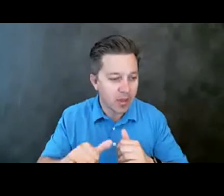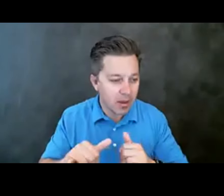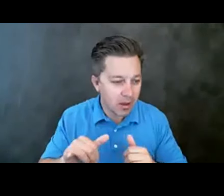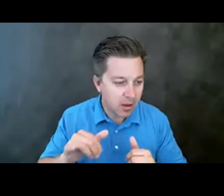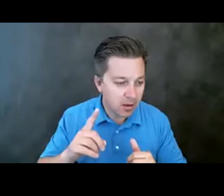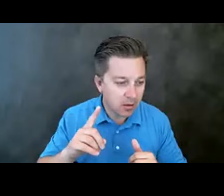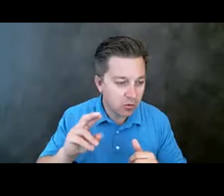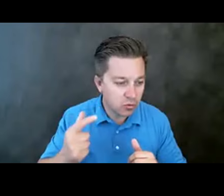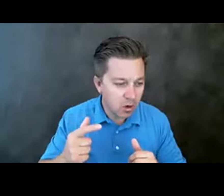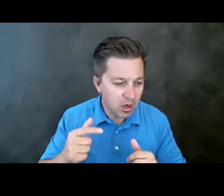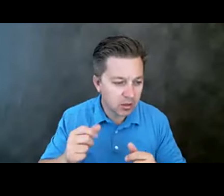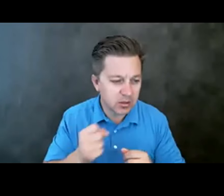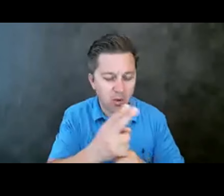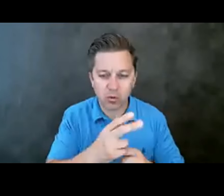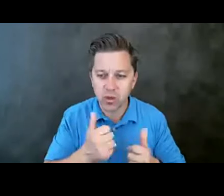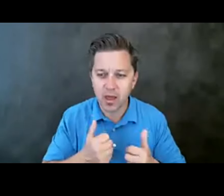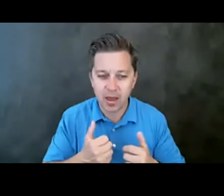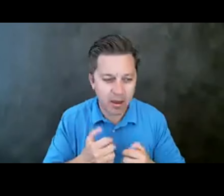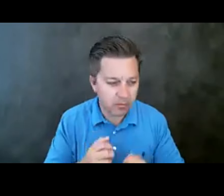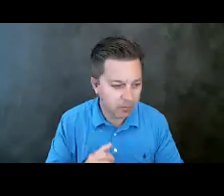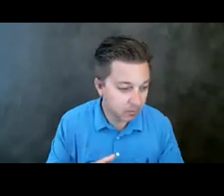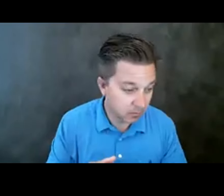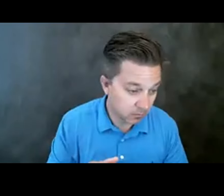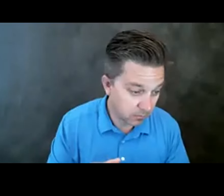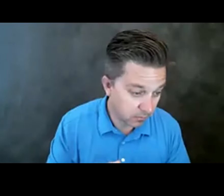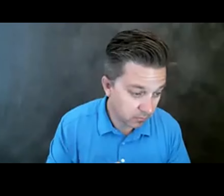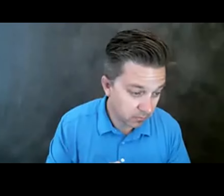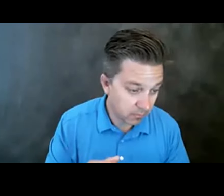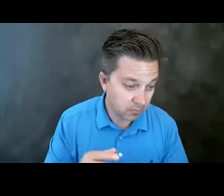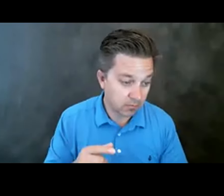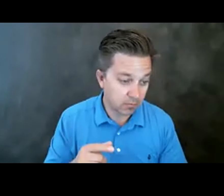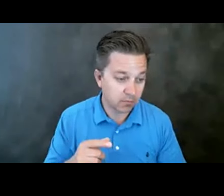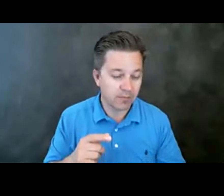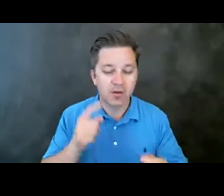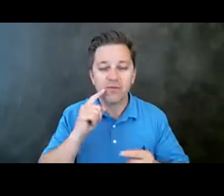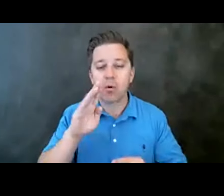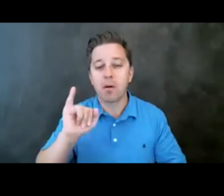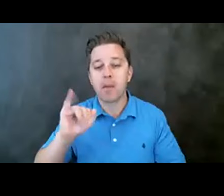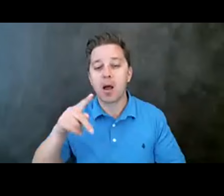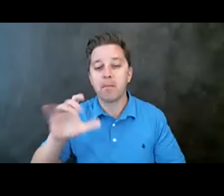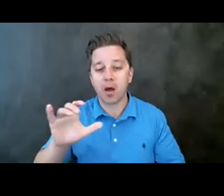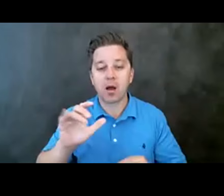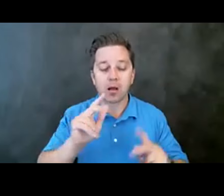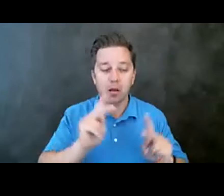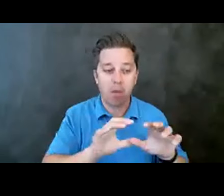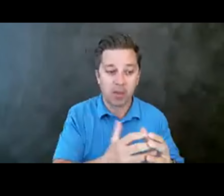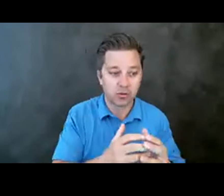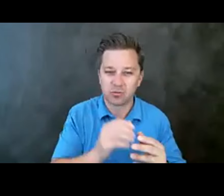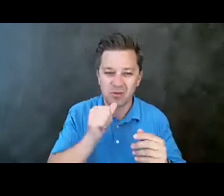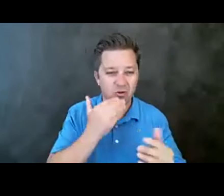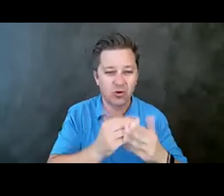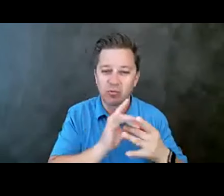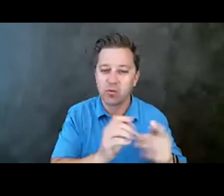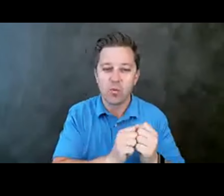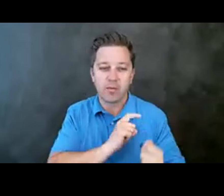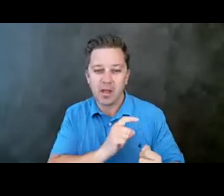police stations communicated to BIPOC communities who do not have a good relationship with the police? I ask because I've never heard of this before, but can see how many